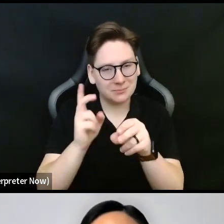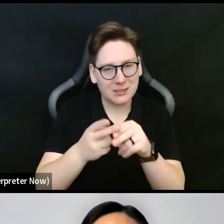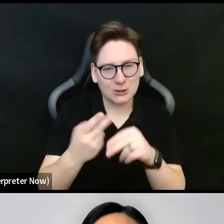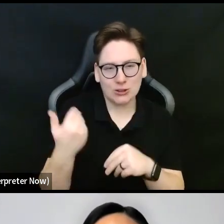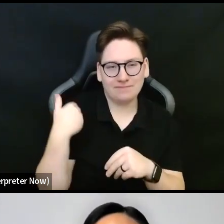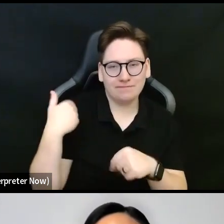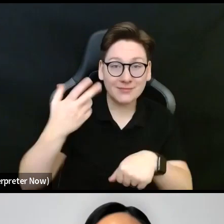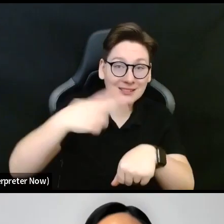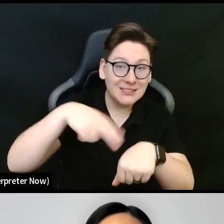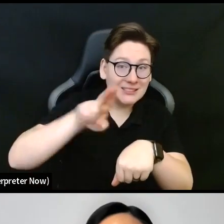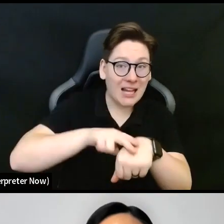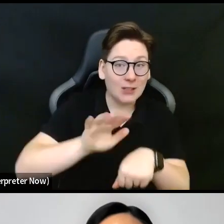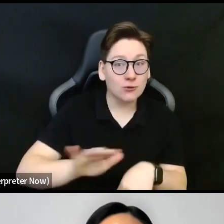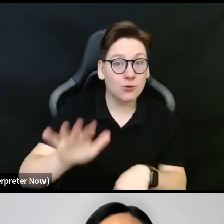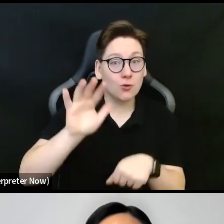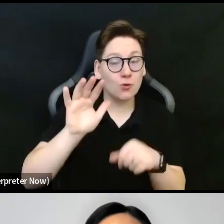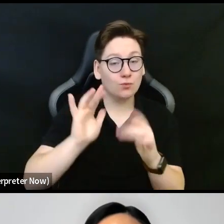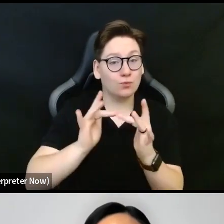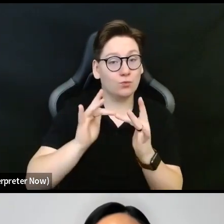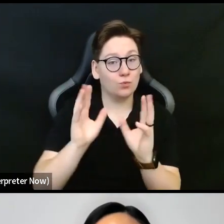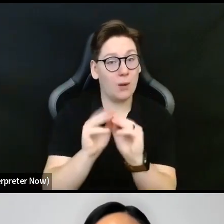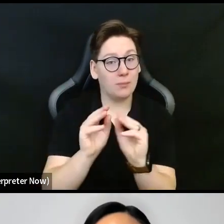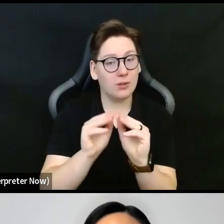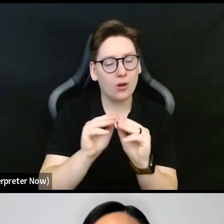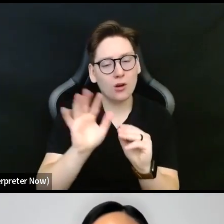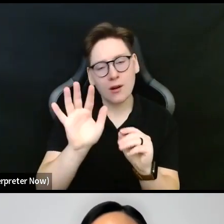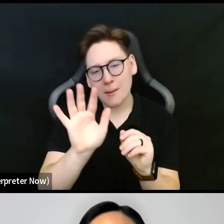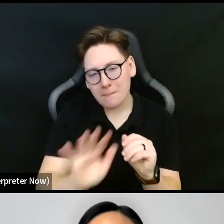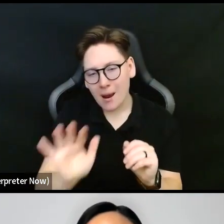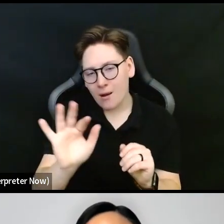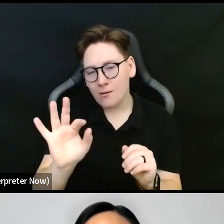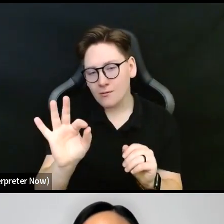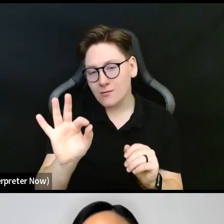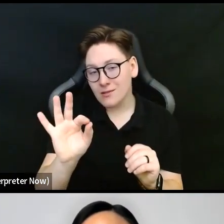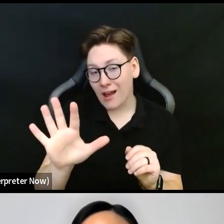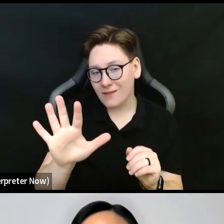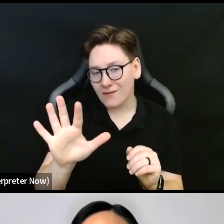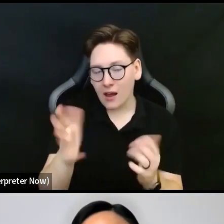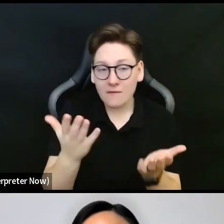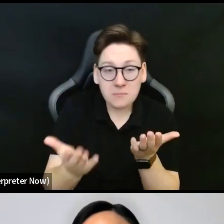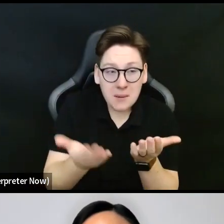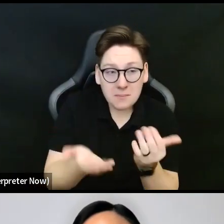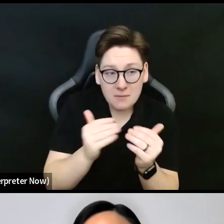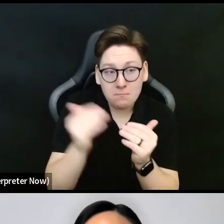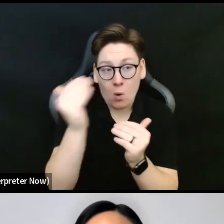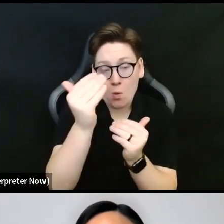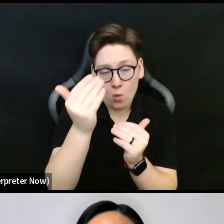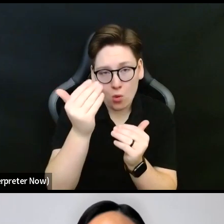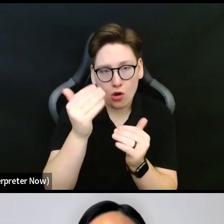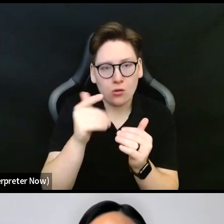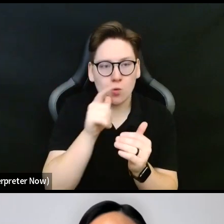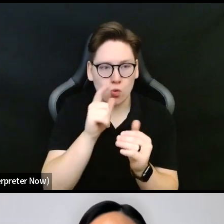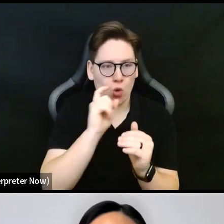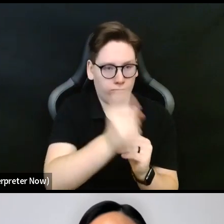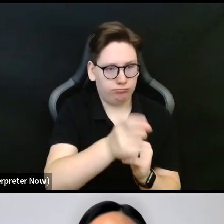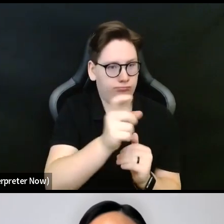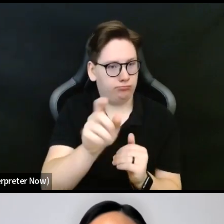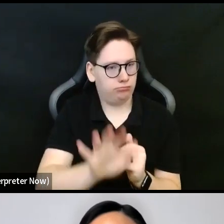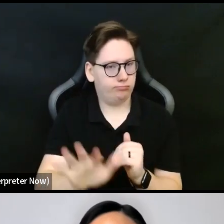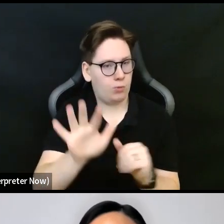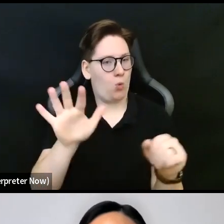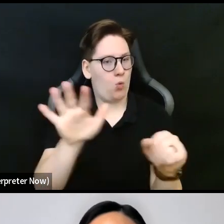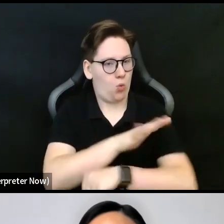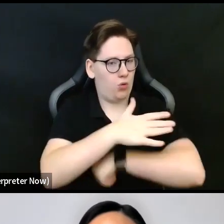about 95, potentially more awardees across the country. But in each region,